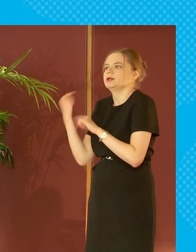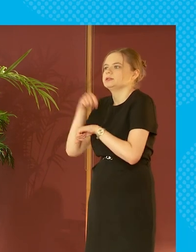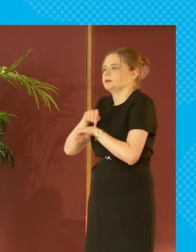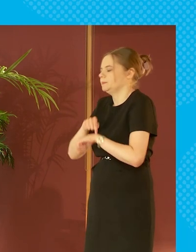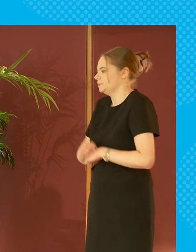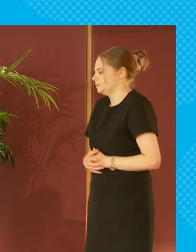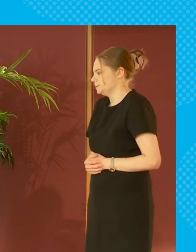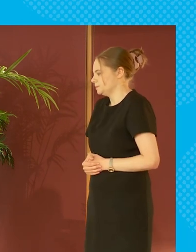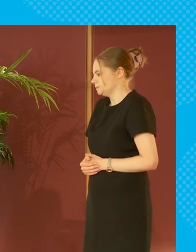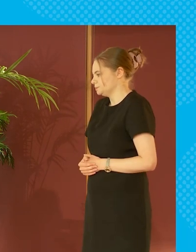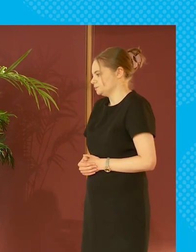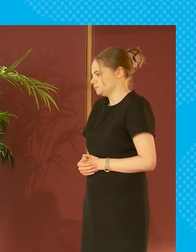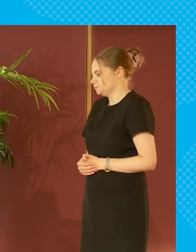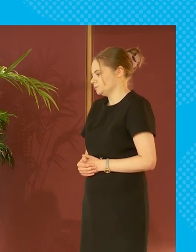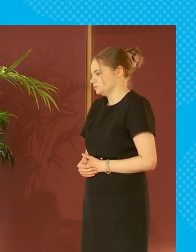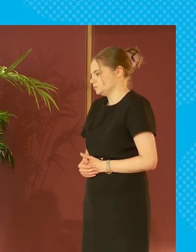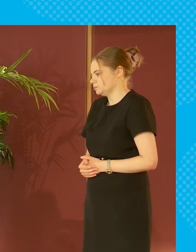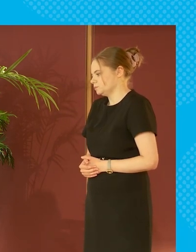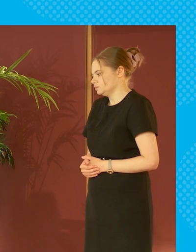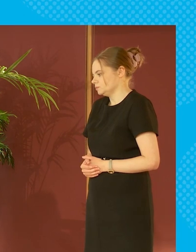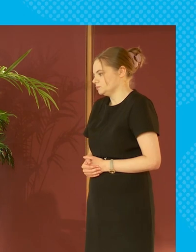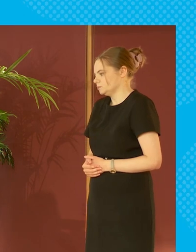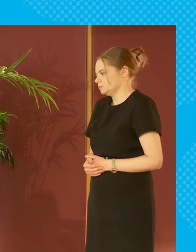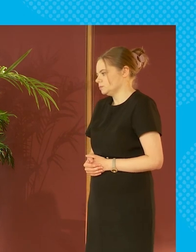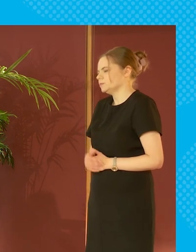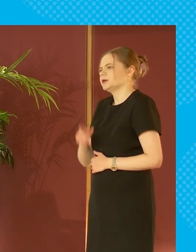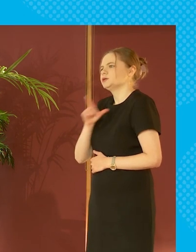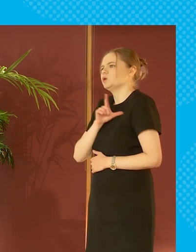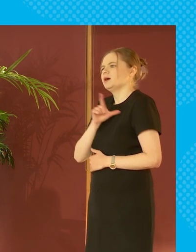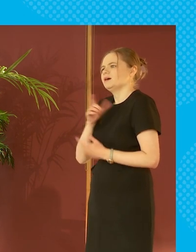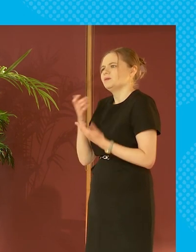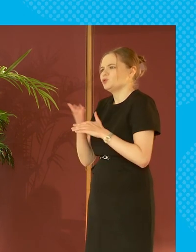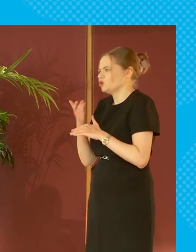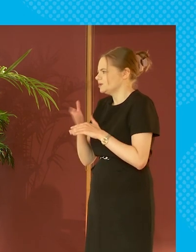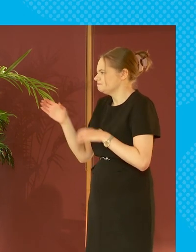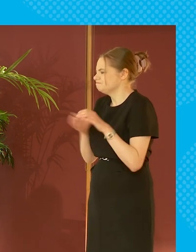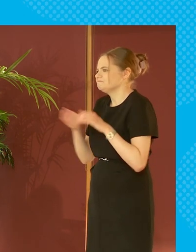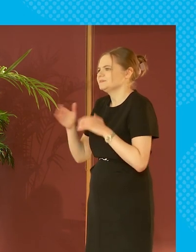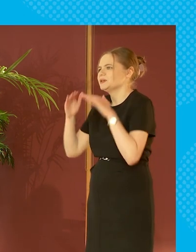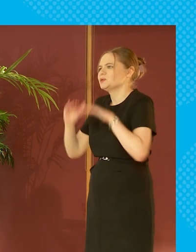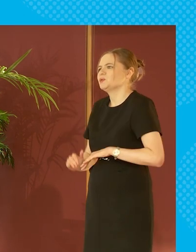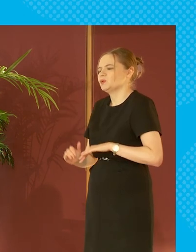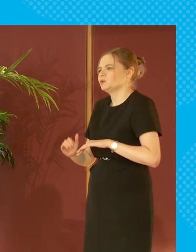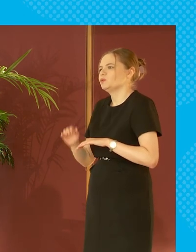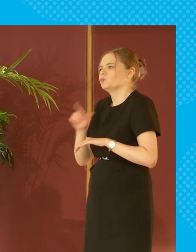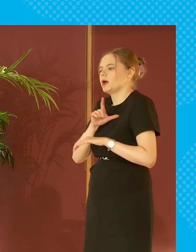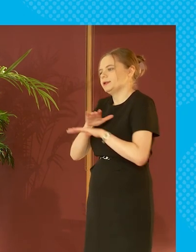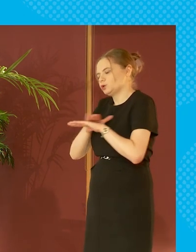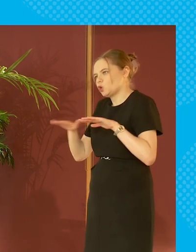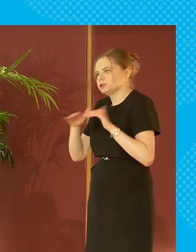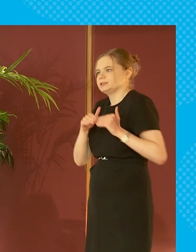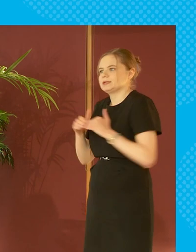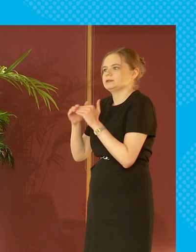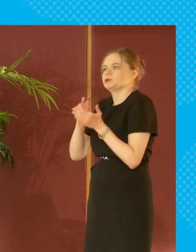that has been the main that is what's kept employment rates relatively low in the uk we've got you know quite a low it's because of these non-standard